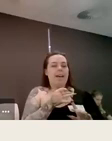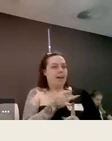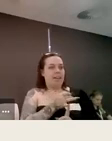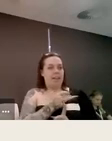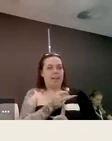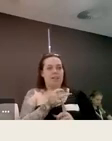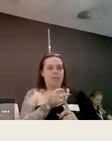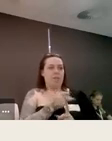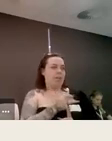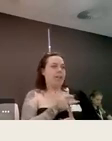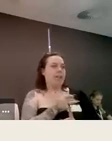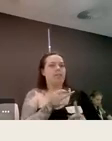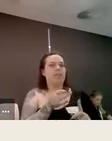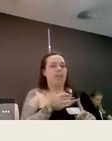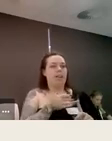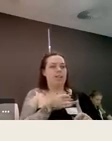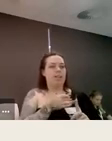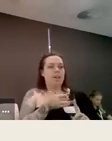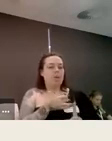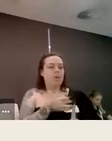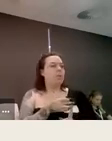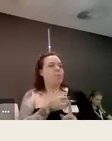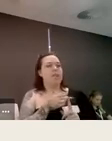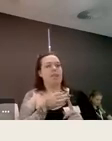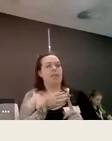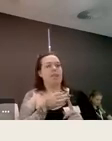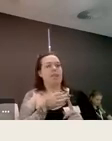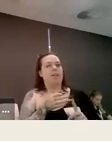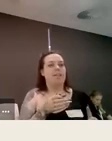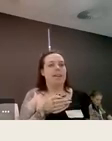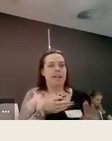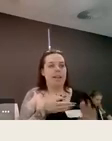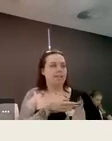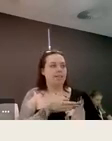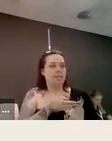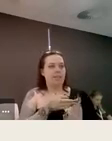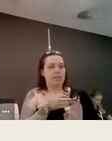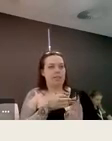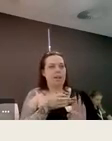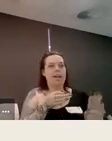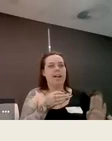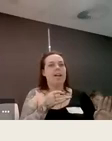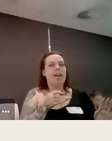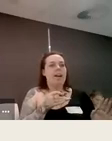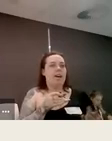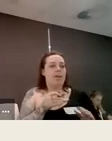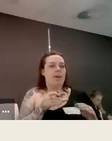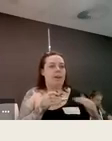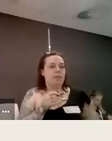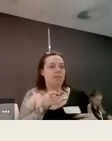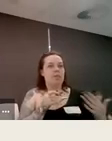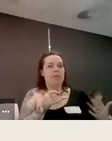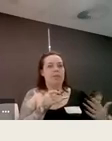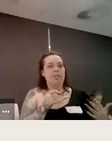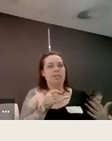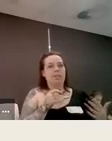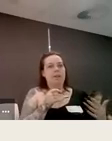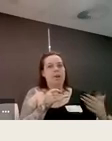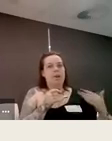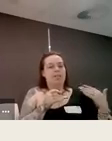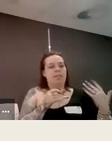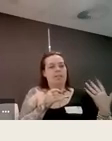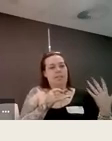talking about how they consume their lectures and course materials how they can access things online how other